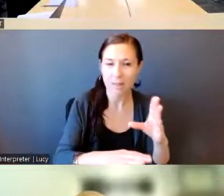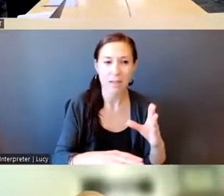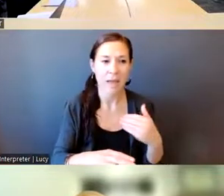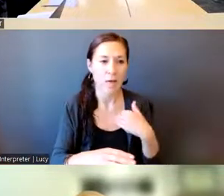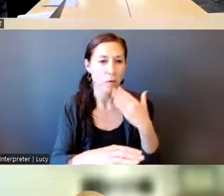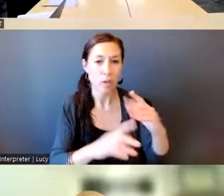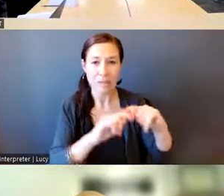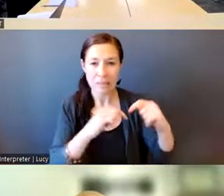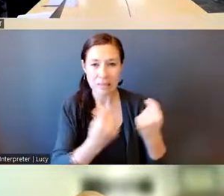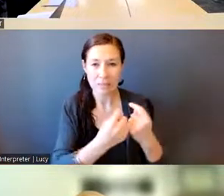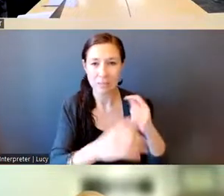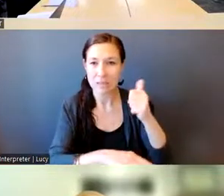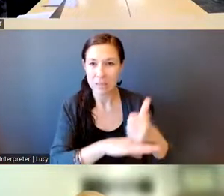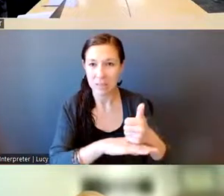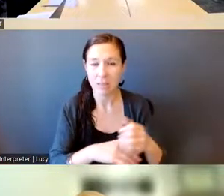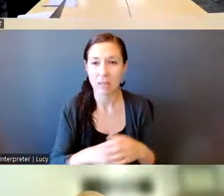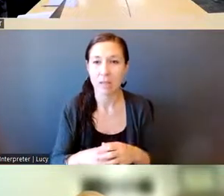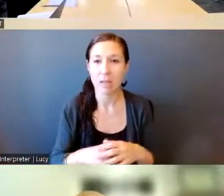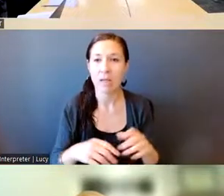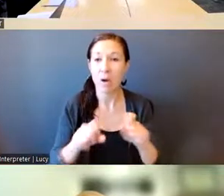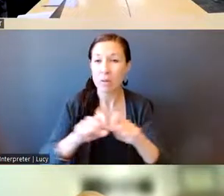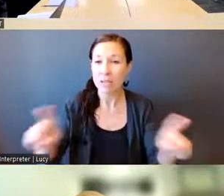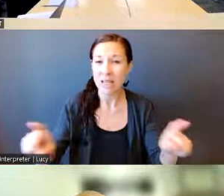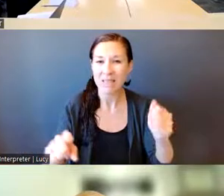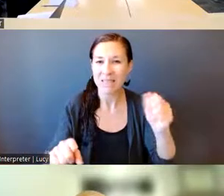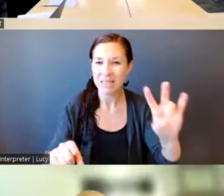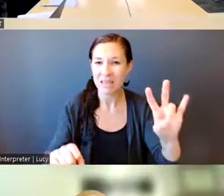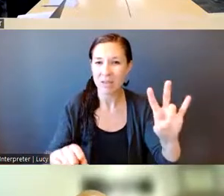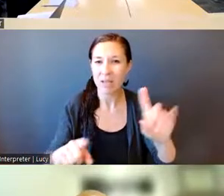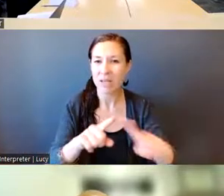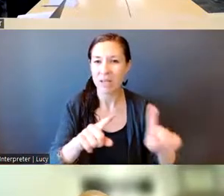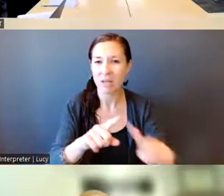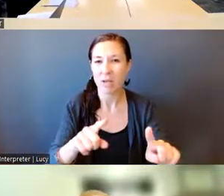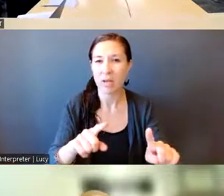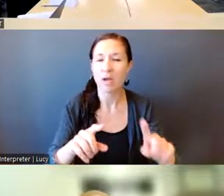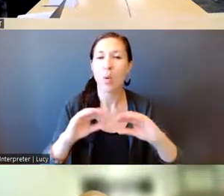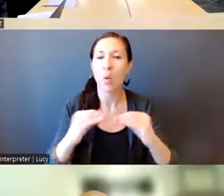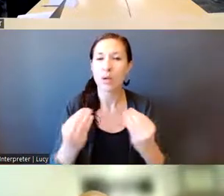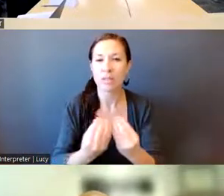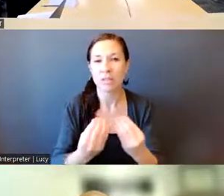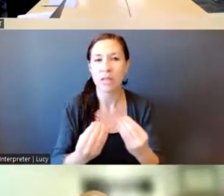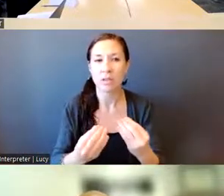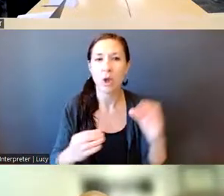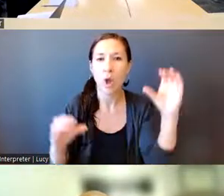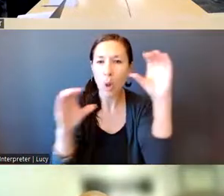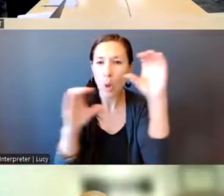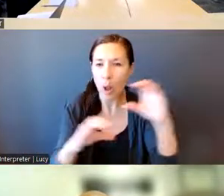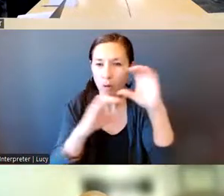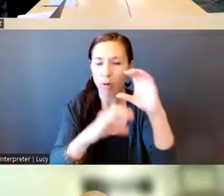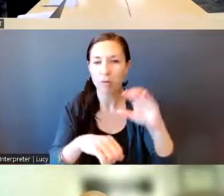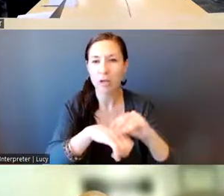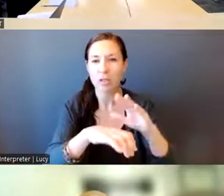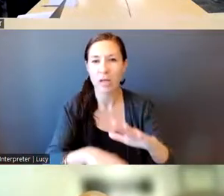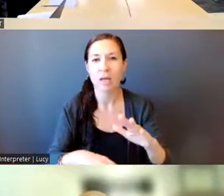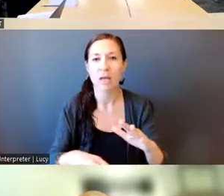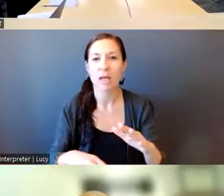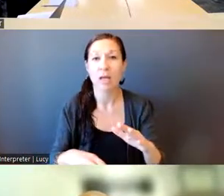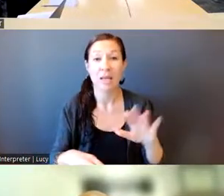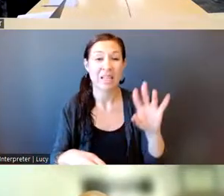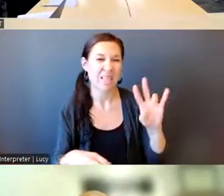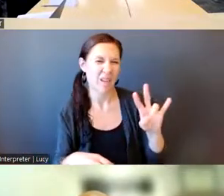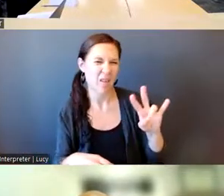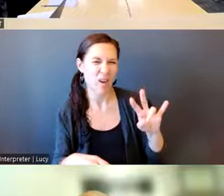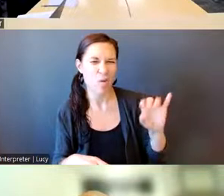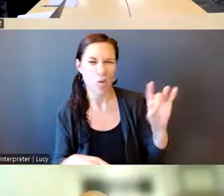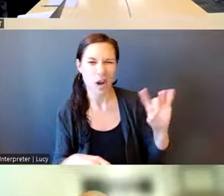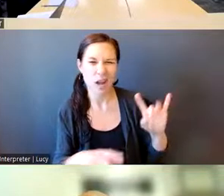one team. But we sent it out to 17 people, 17 different organizations. And I believe we've already heard back from seven or eight people.